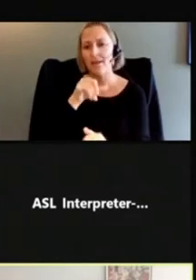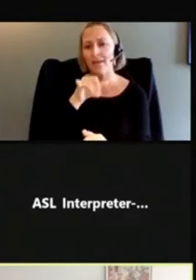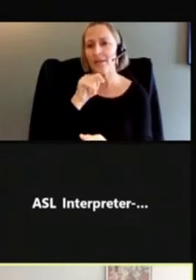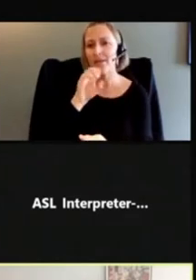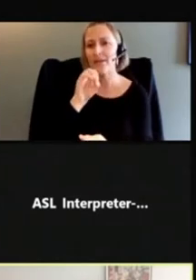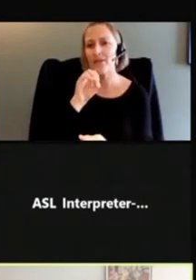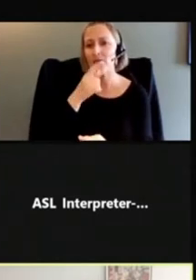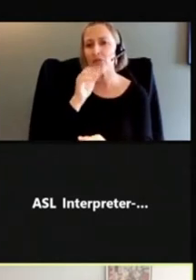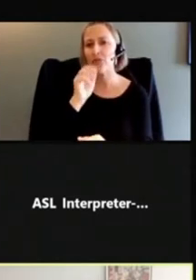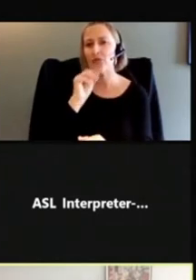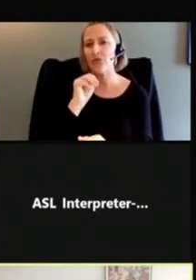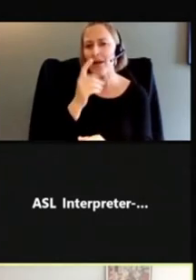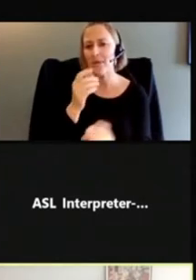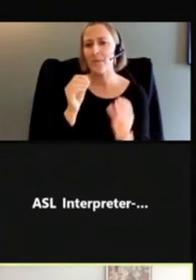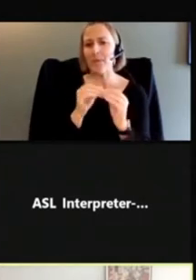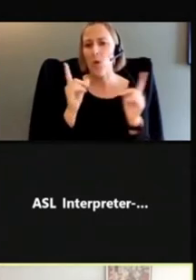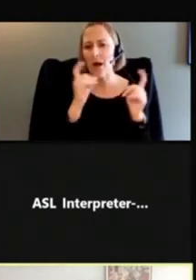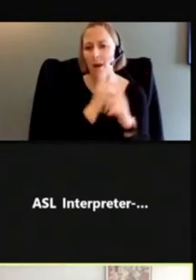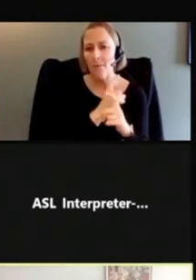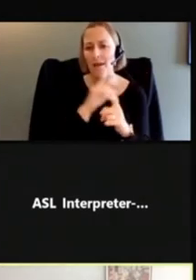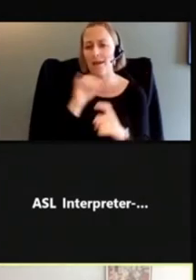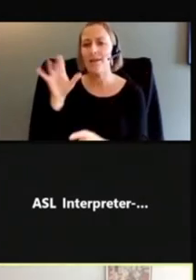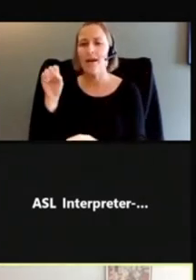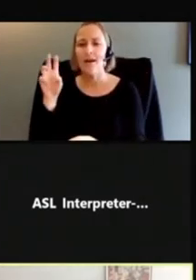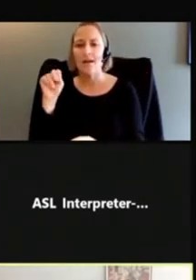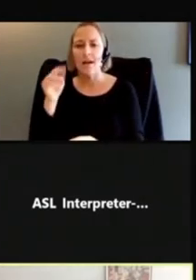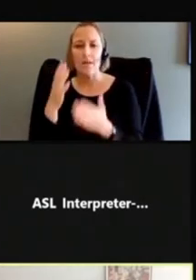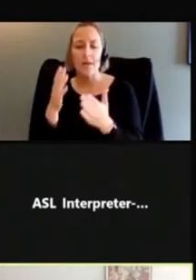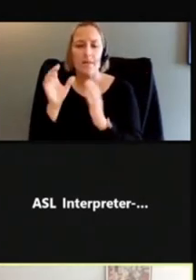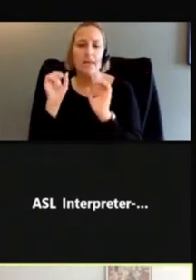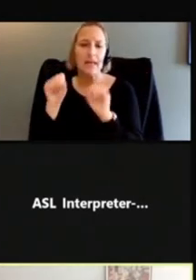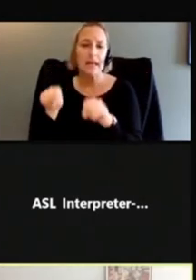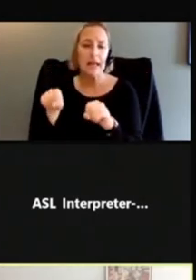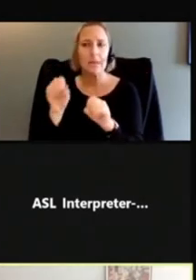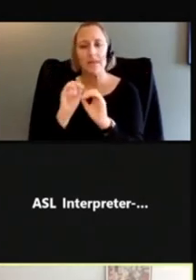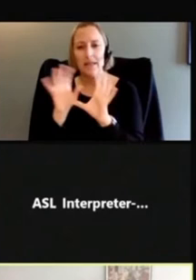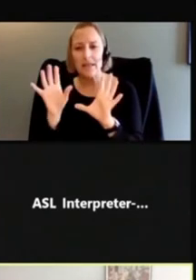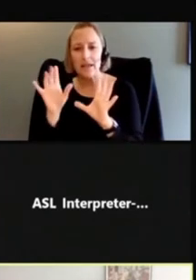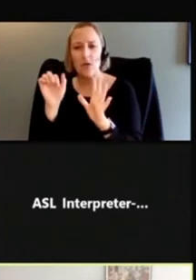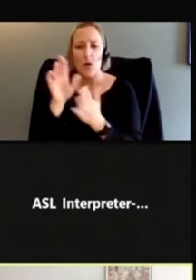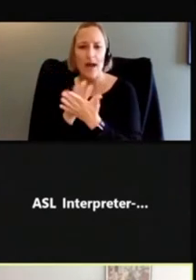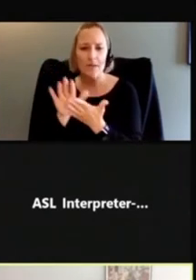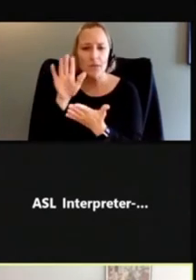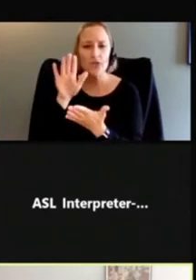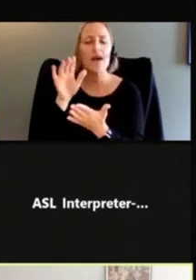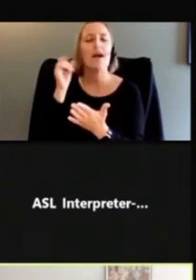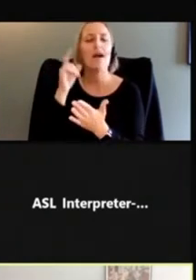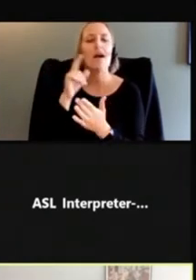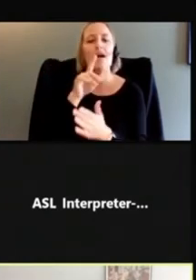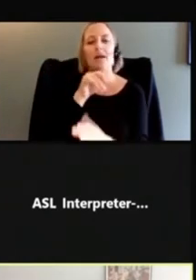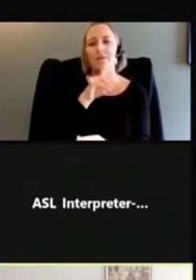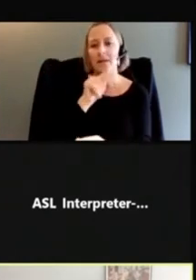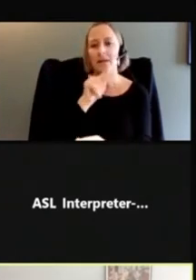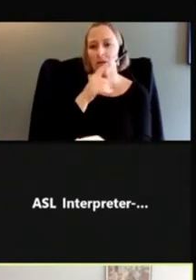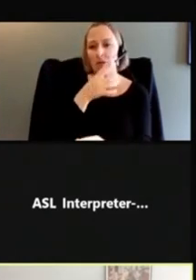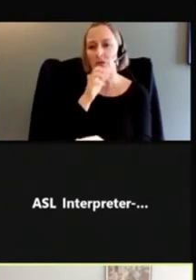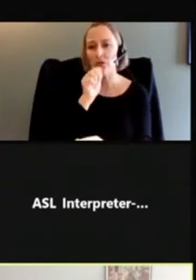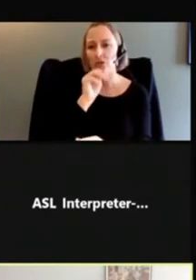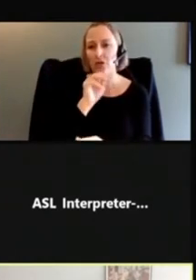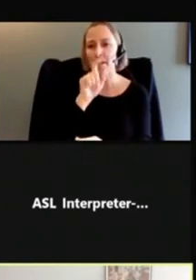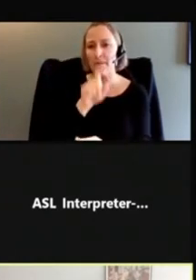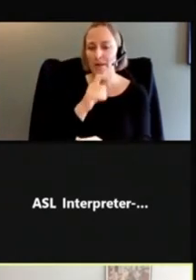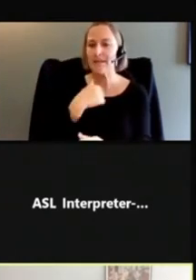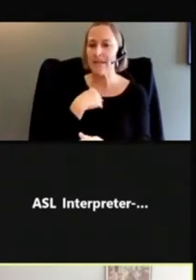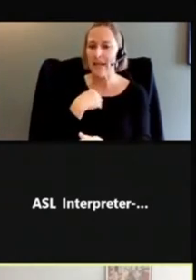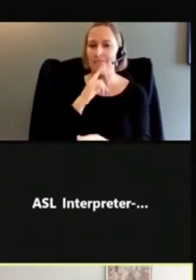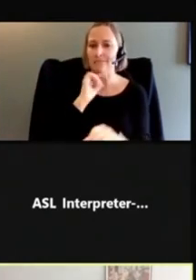appear. Icons may be literal or abstract, but pictograms have to be a literal representation. So when you're